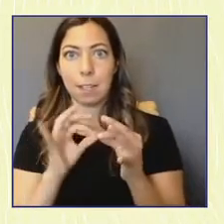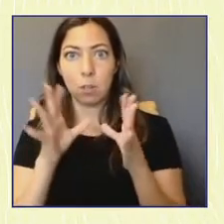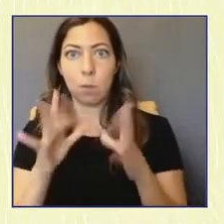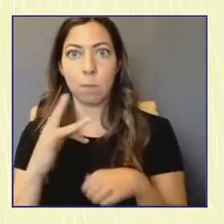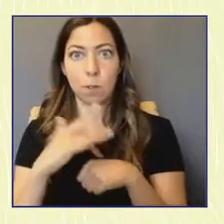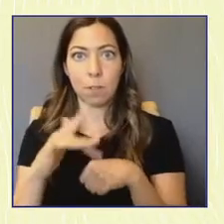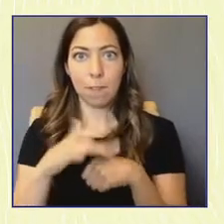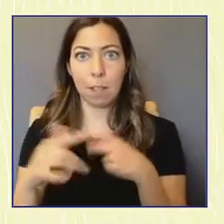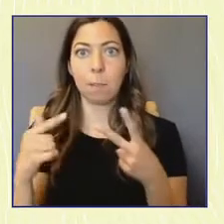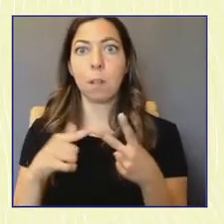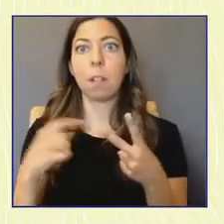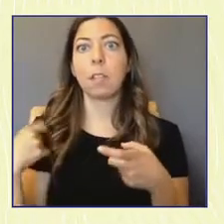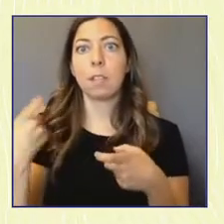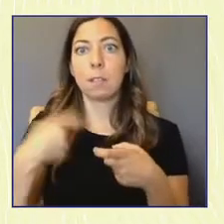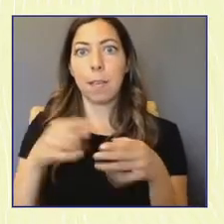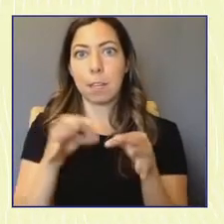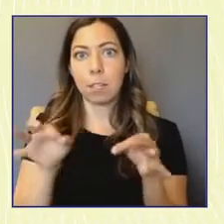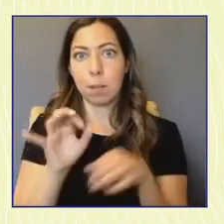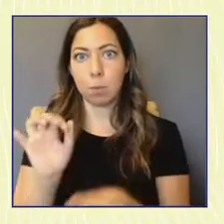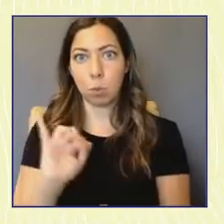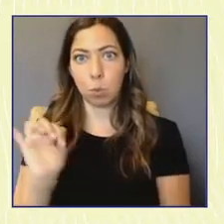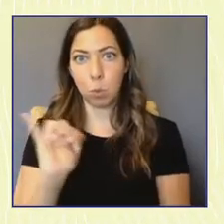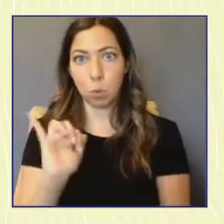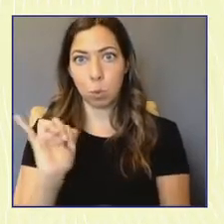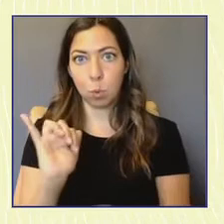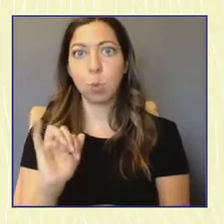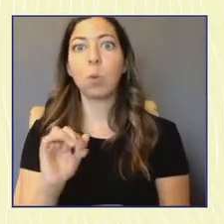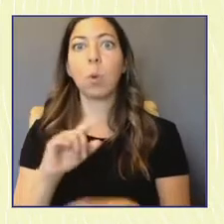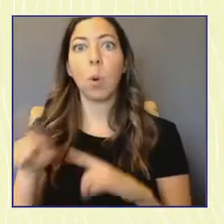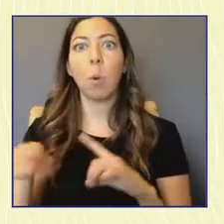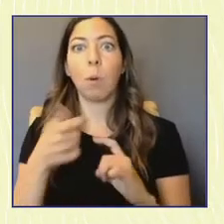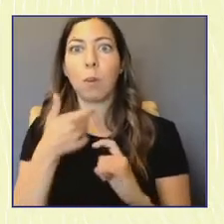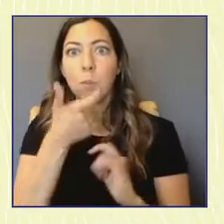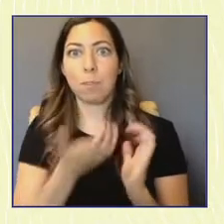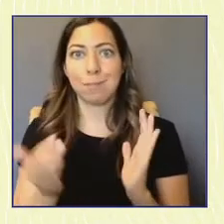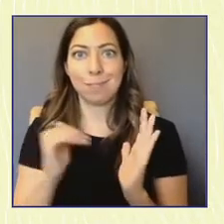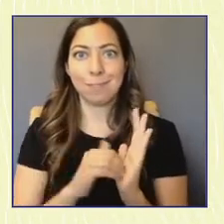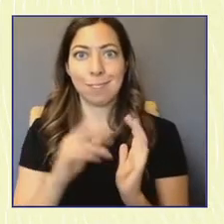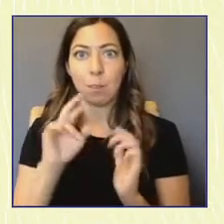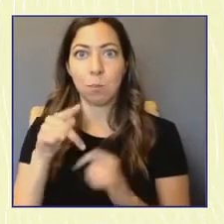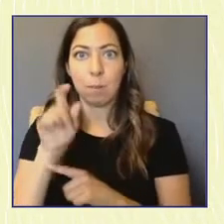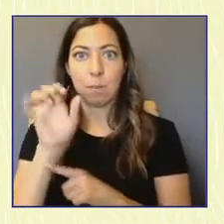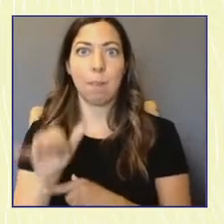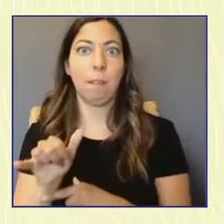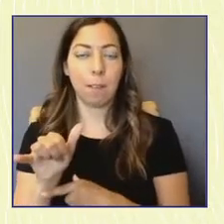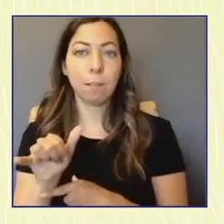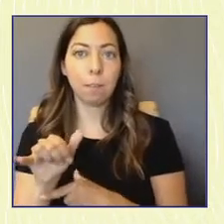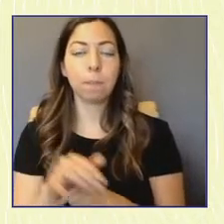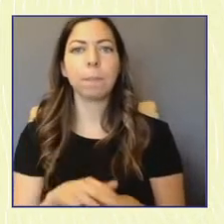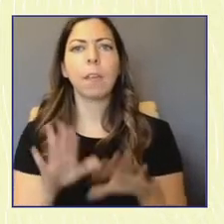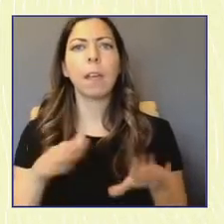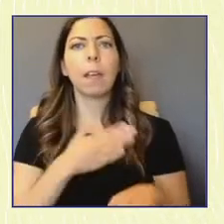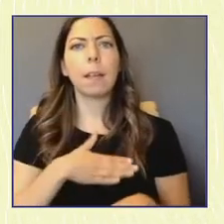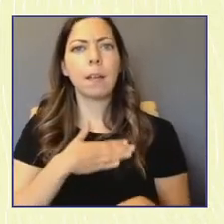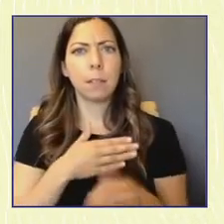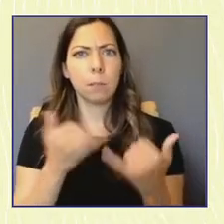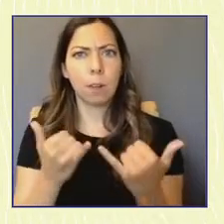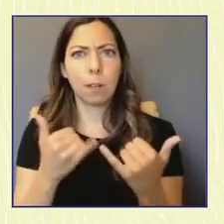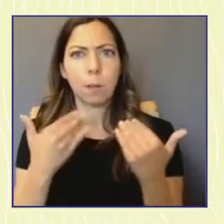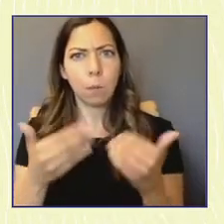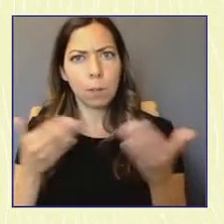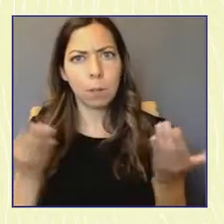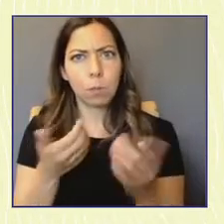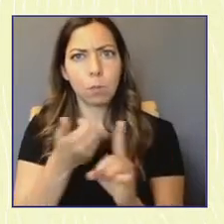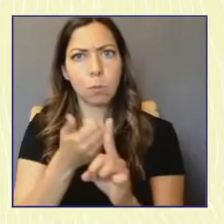Spanish captions will be available in the replay. So be sure to look for those. Please, right now, introduce yourself in